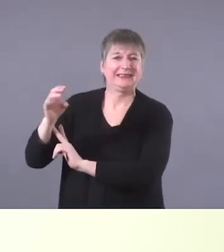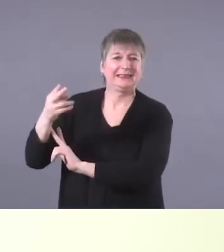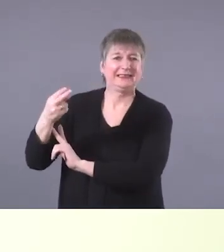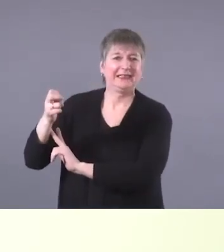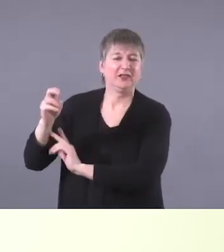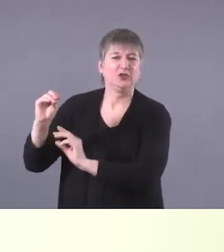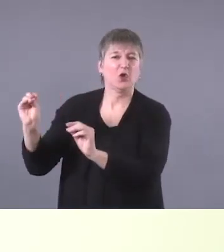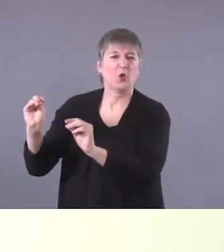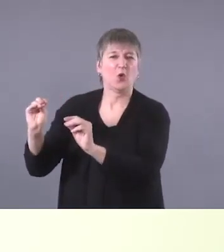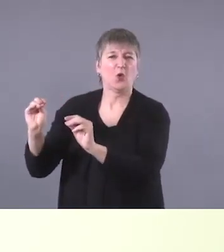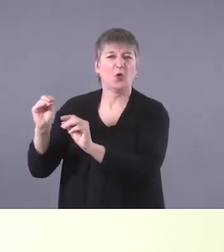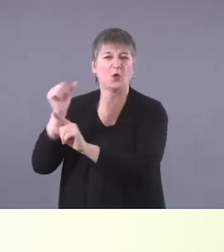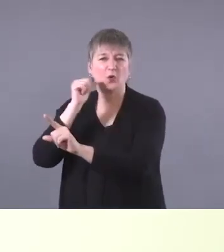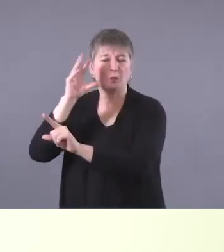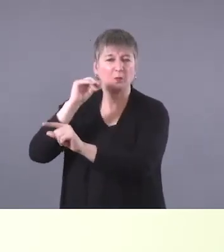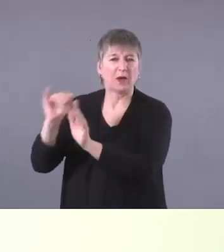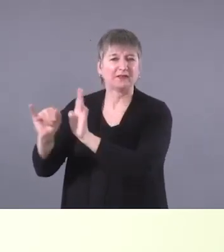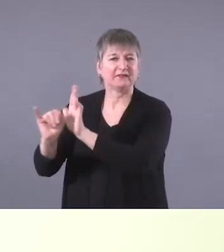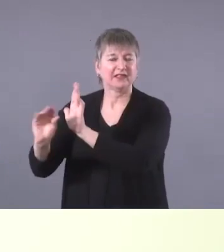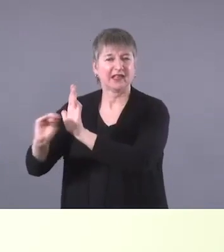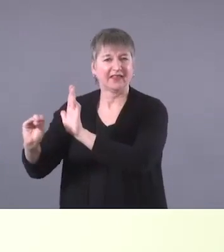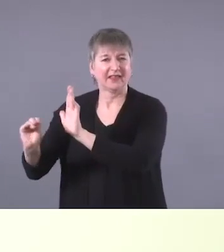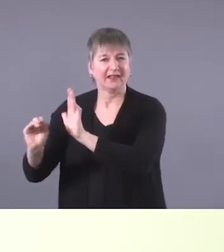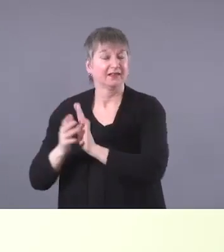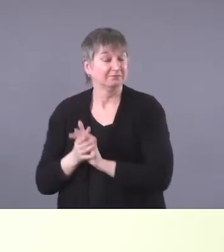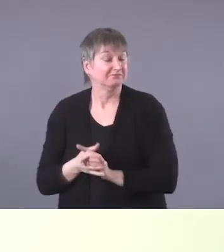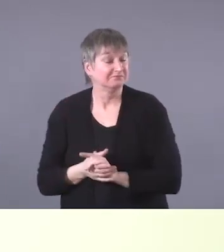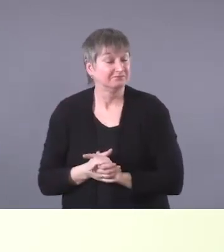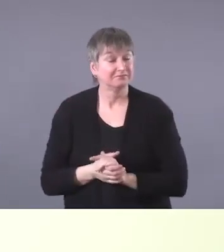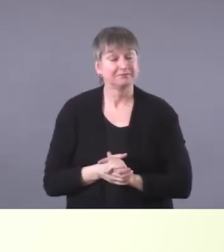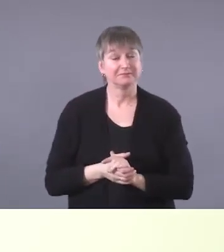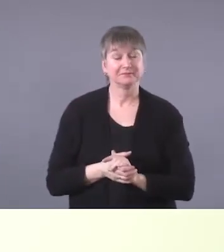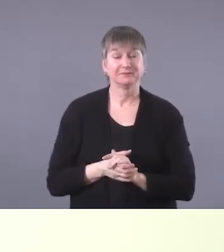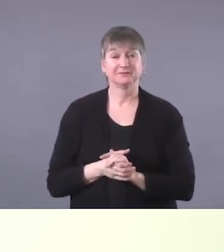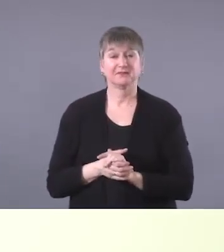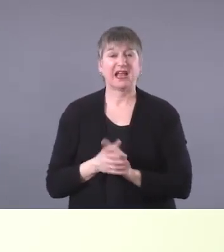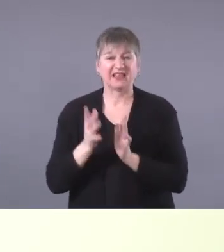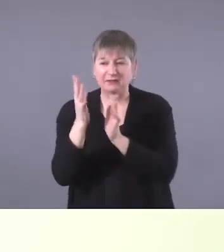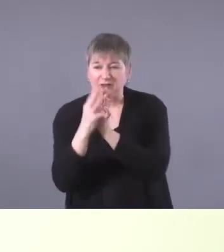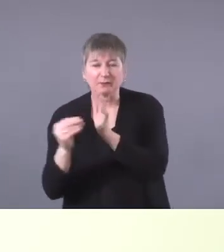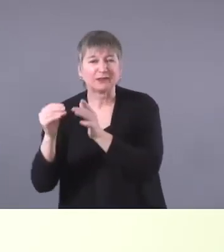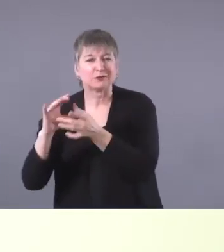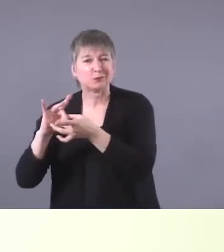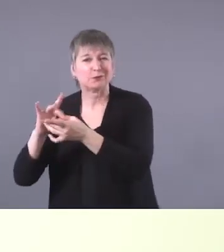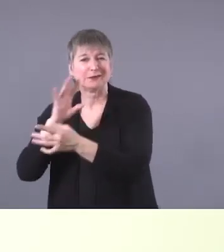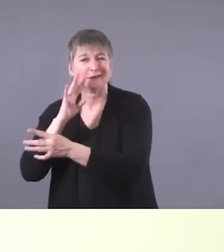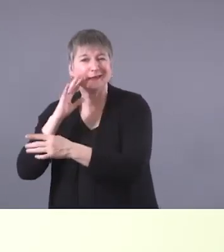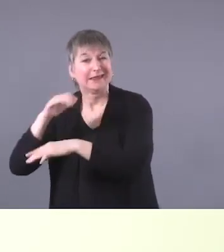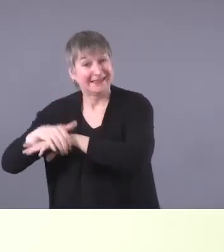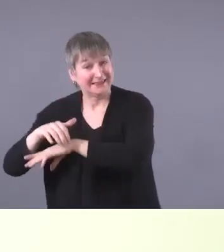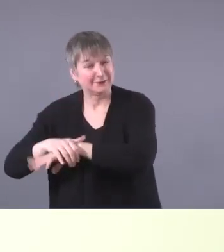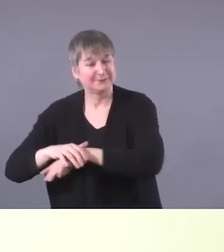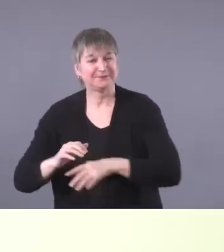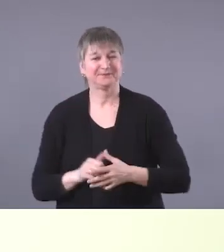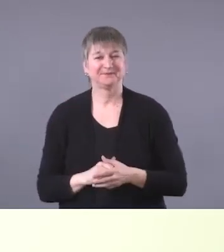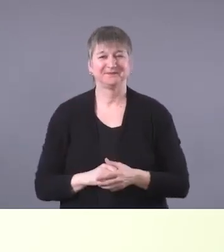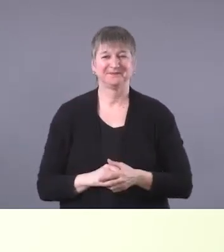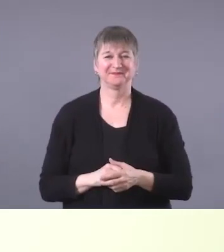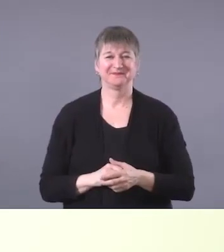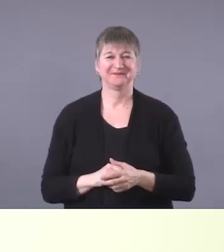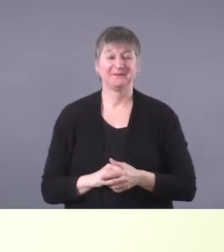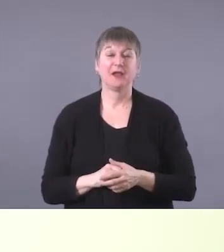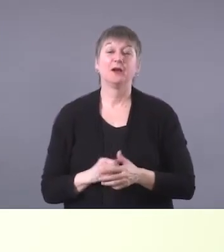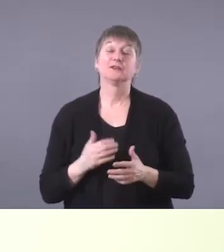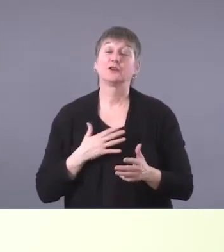cultural dialectal variation or of their language. Um, so I just, uh, want to encourage